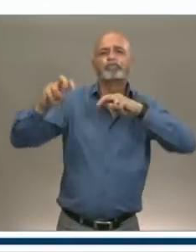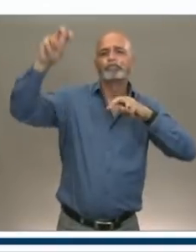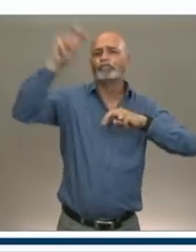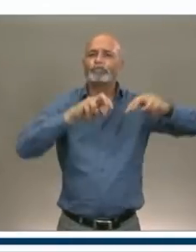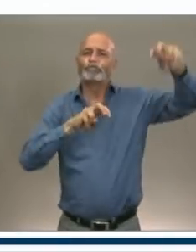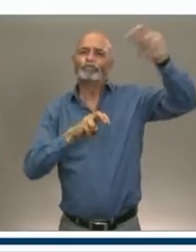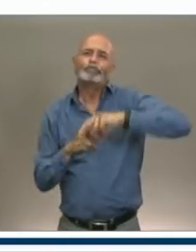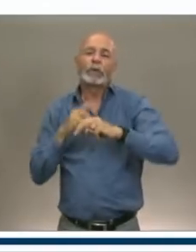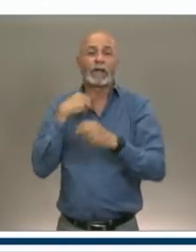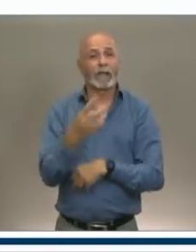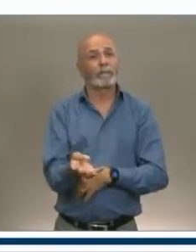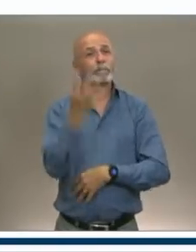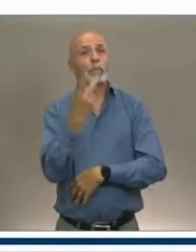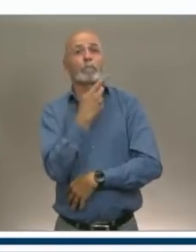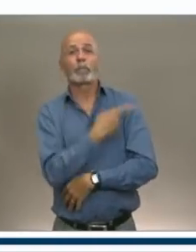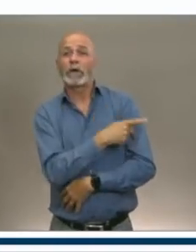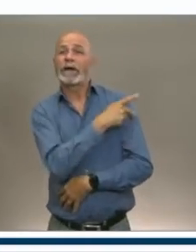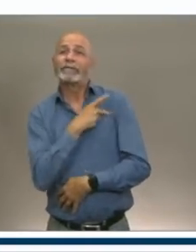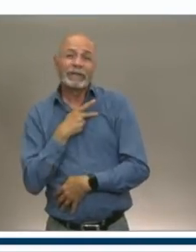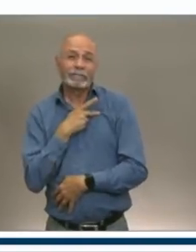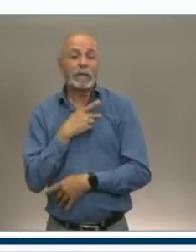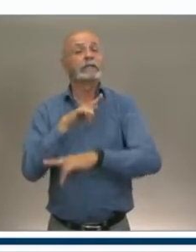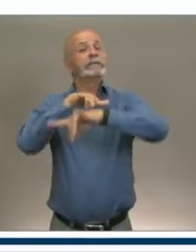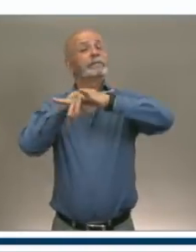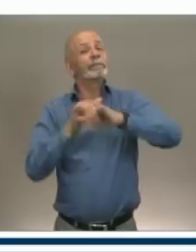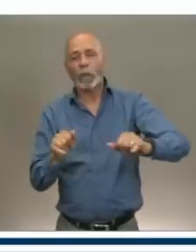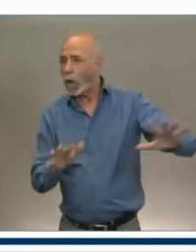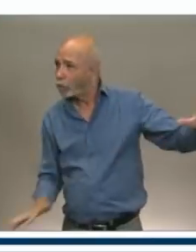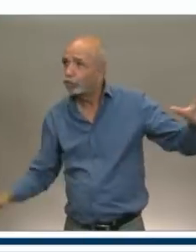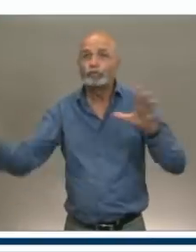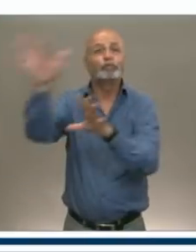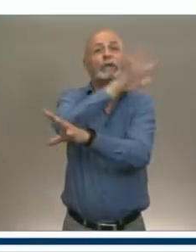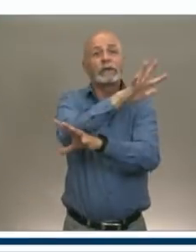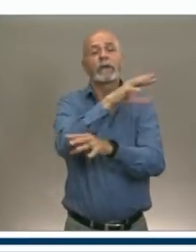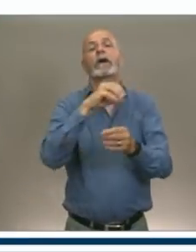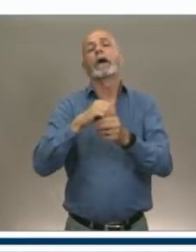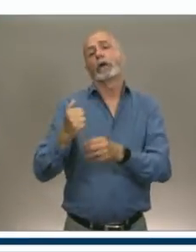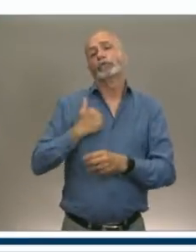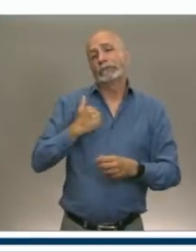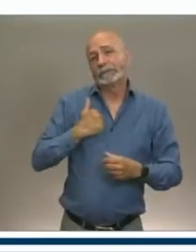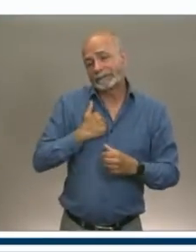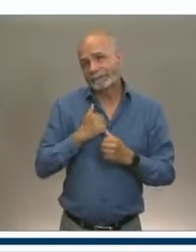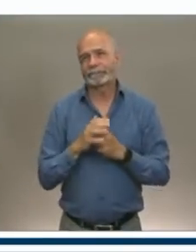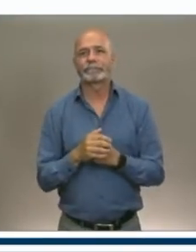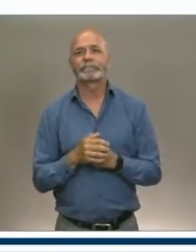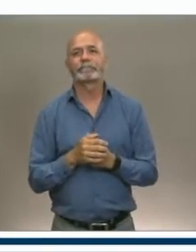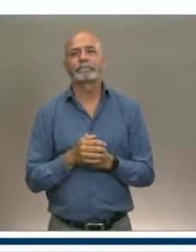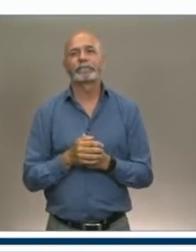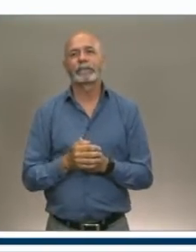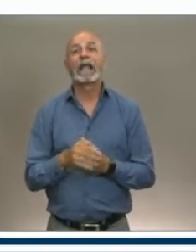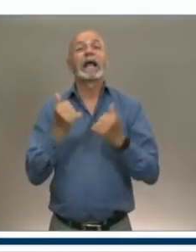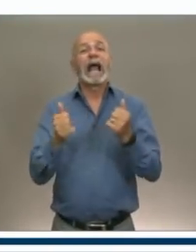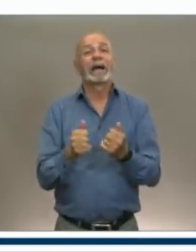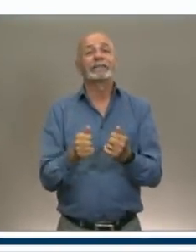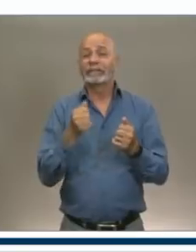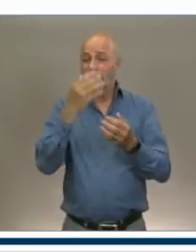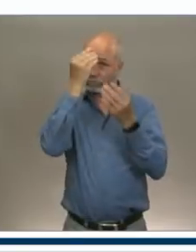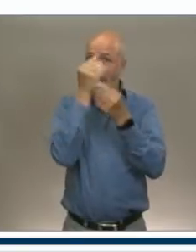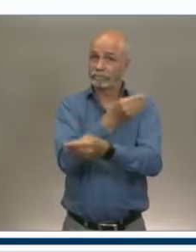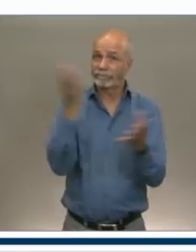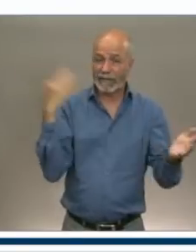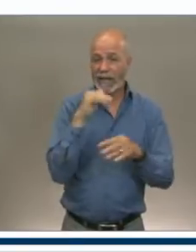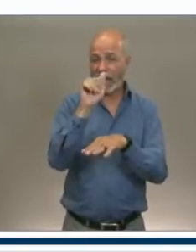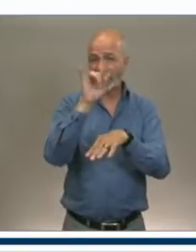and the entire country. And this is why I am pleased to announce more than $18 million in support for the